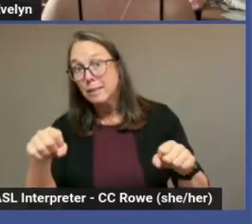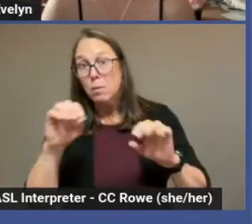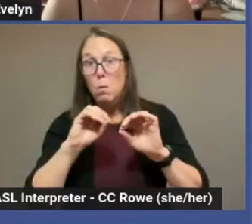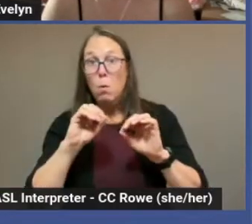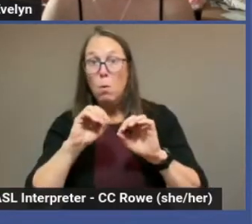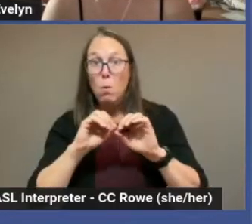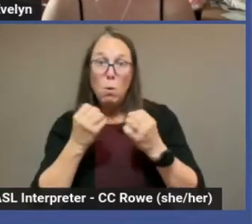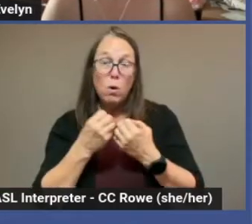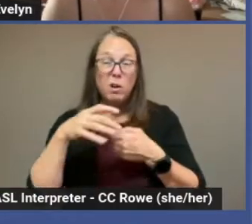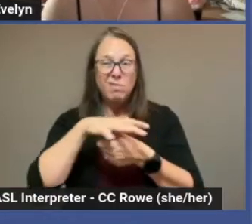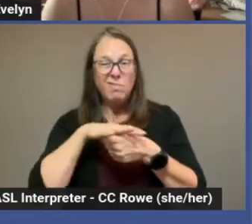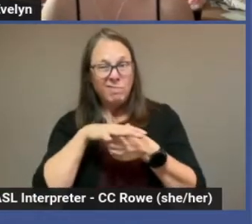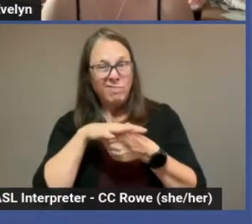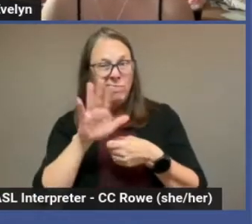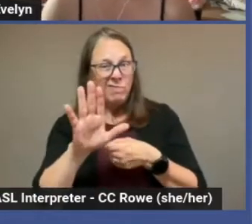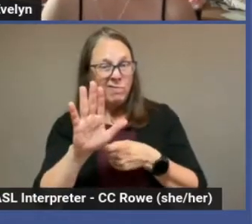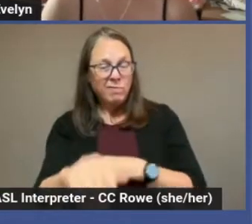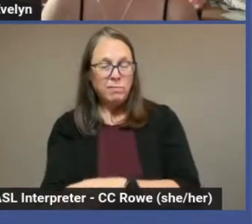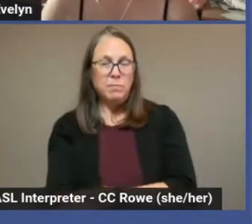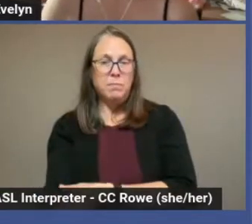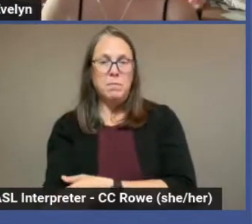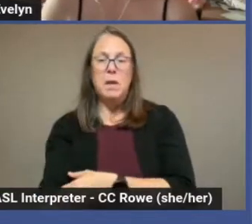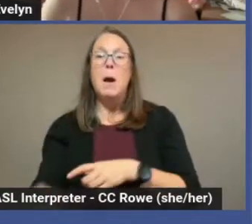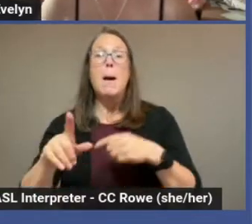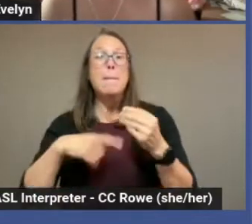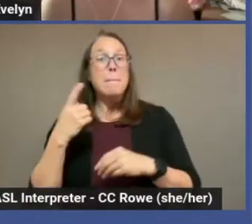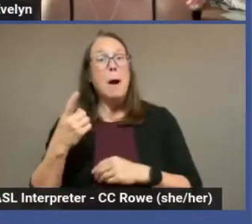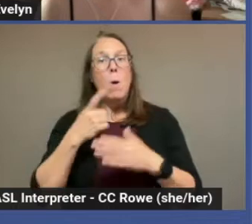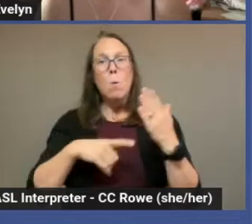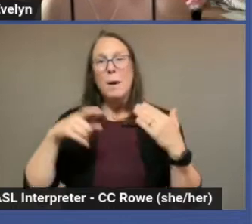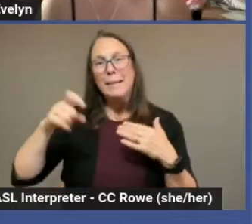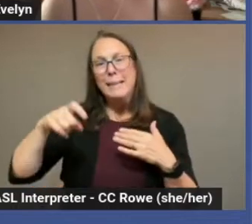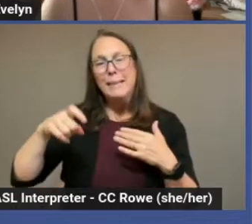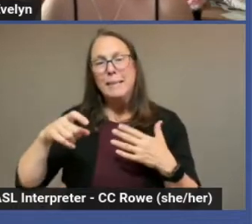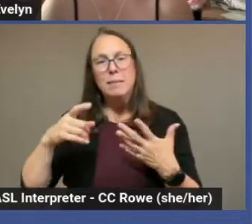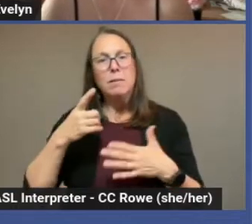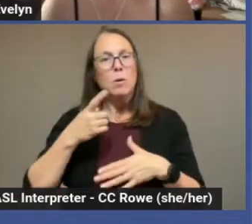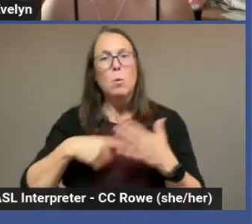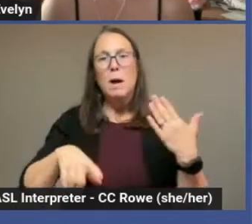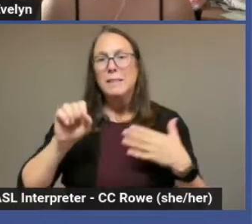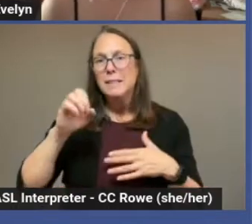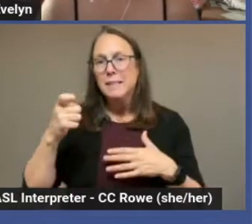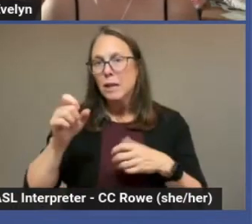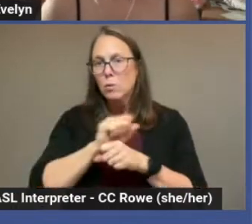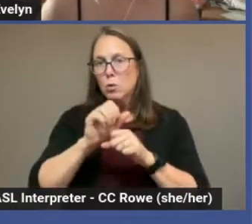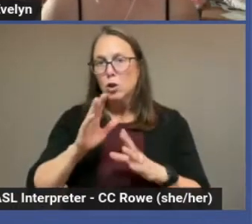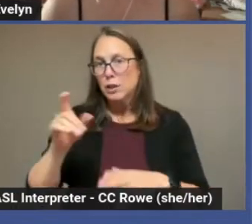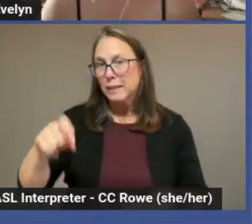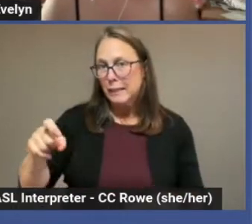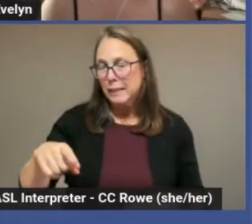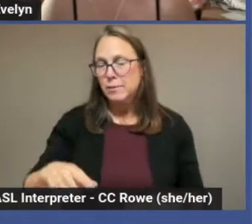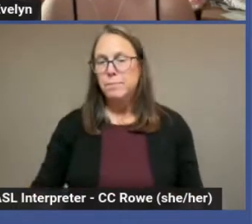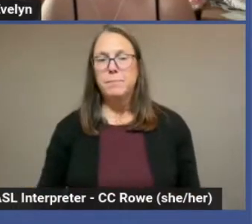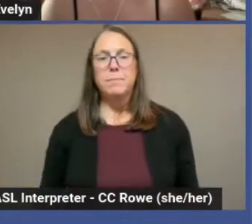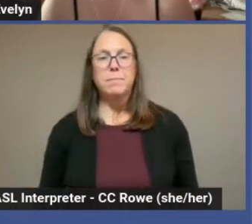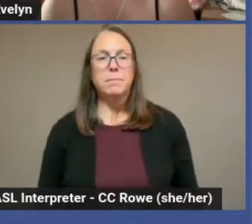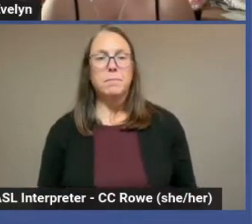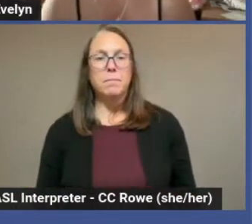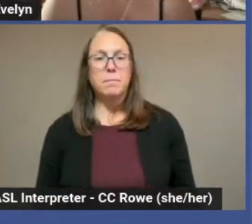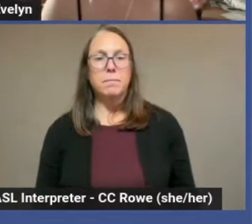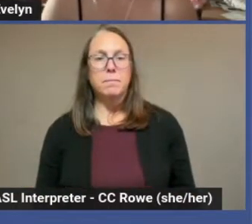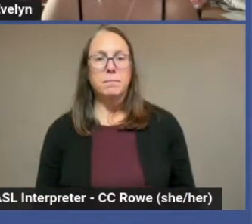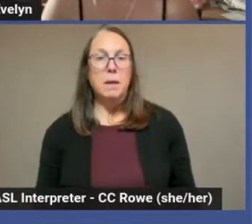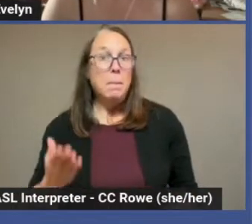your locality about sex worker needs. You may just be the